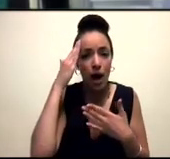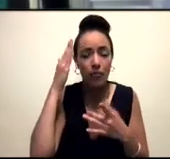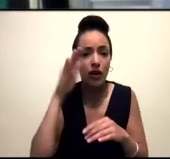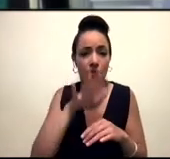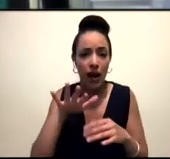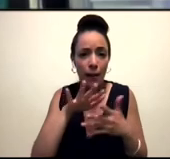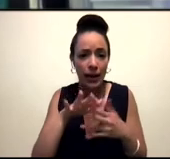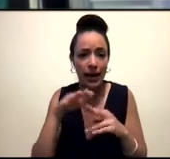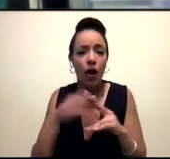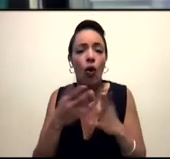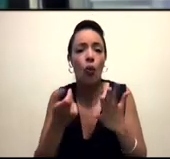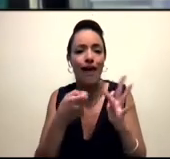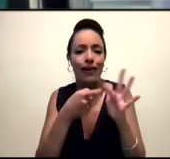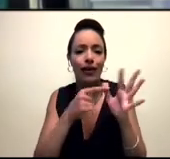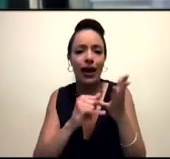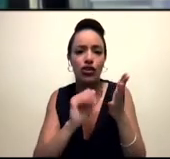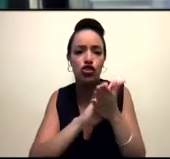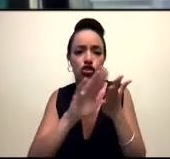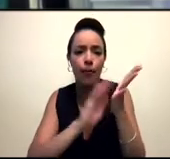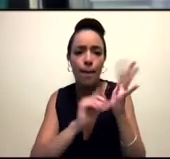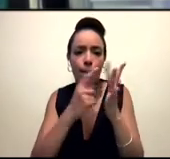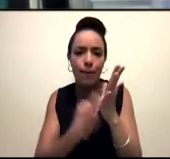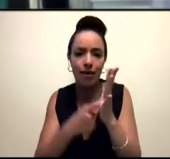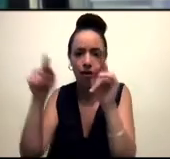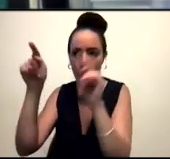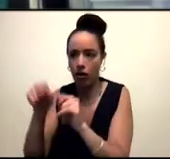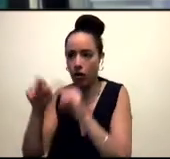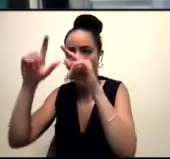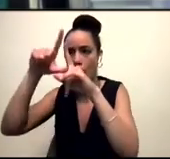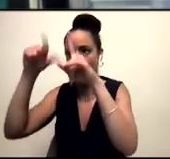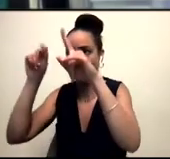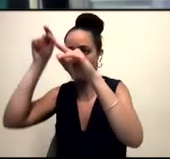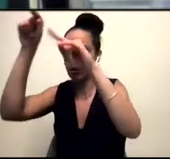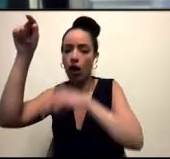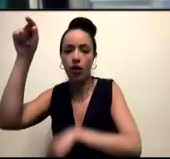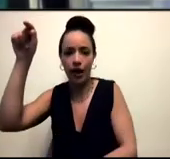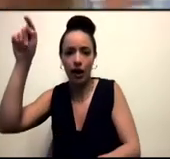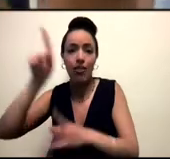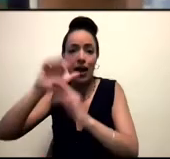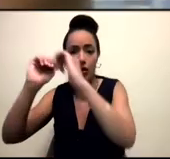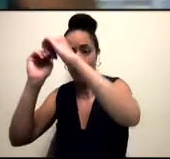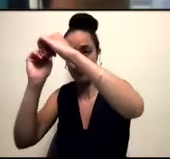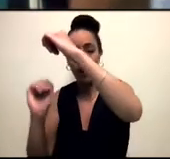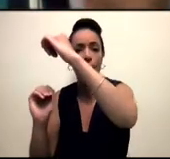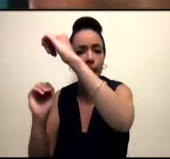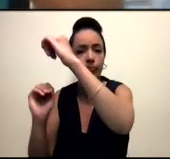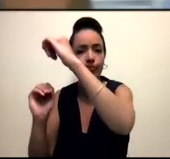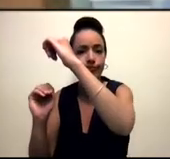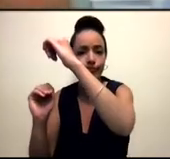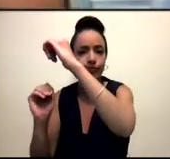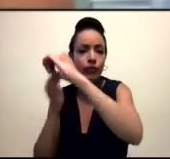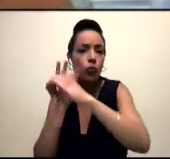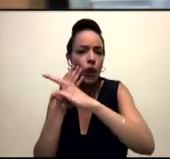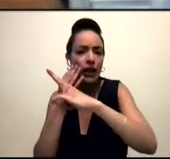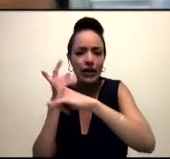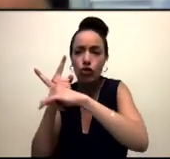Kashmir before partition happened. And so then partition happened. And then specifically, what I think, when they talk about it, they're like, it's partition. But when